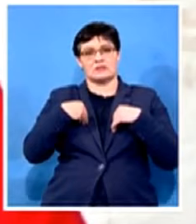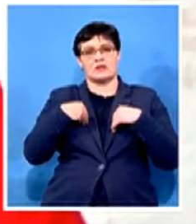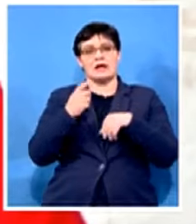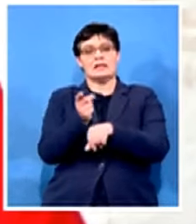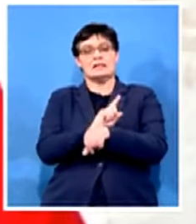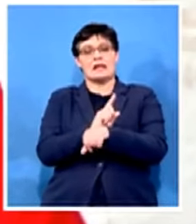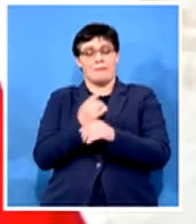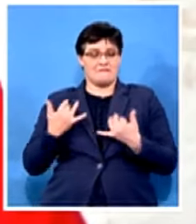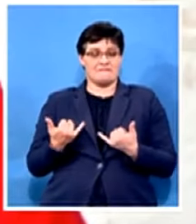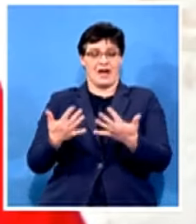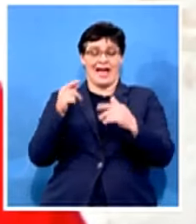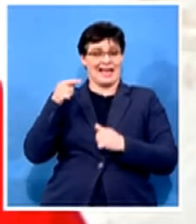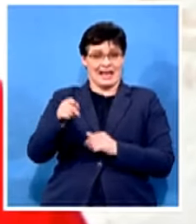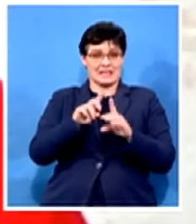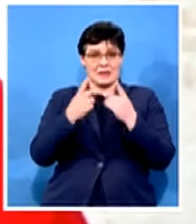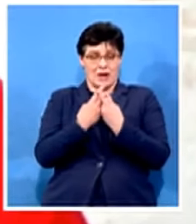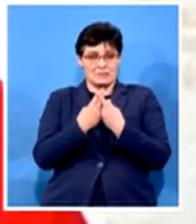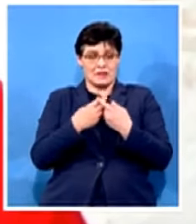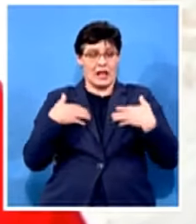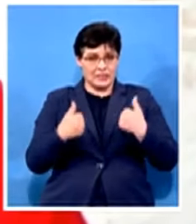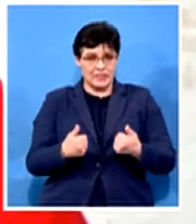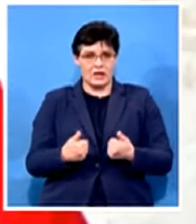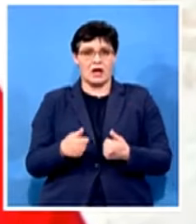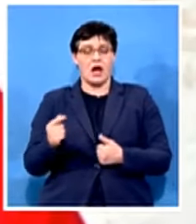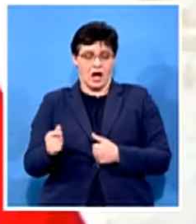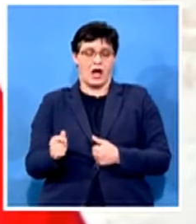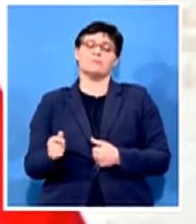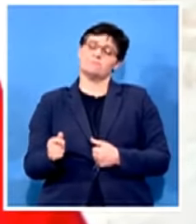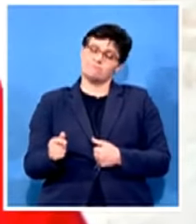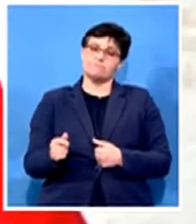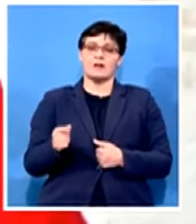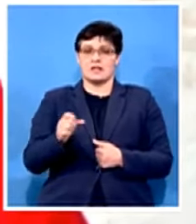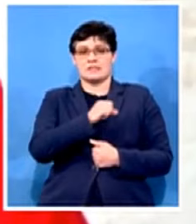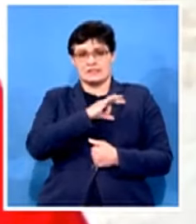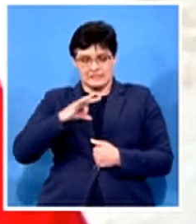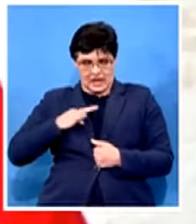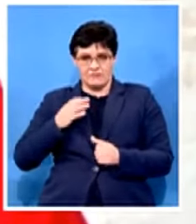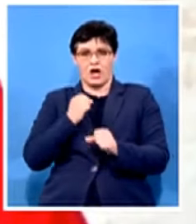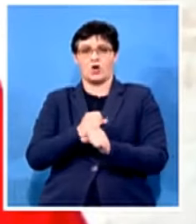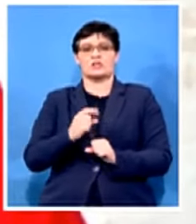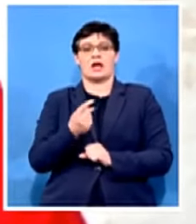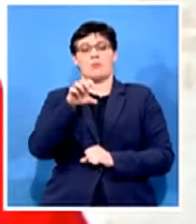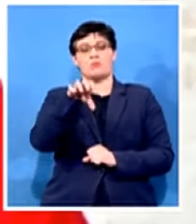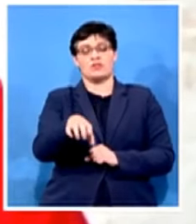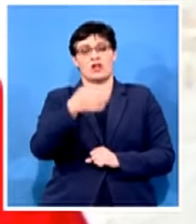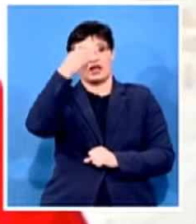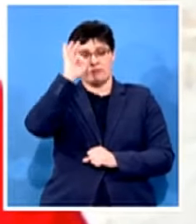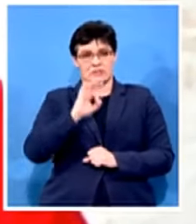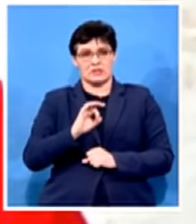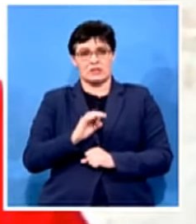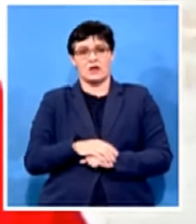that he is ashamed that the staff of the houten provincial government were subjected to such poor working conditions